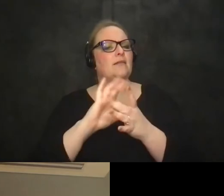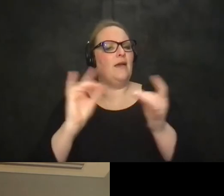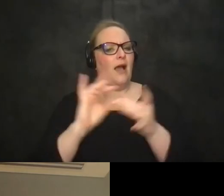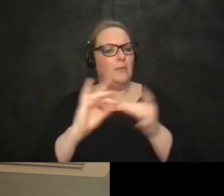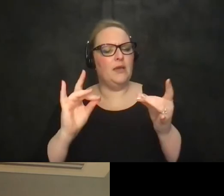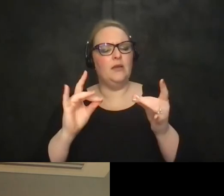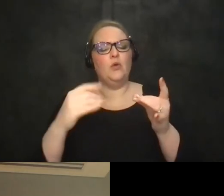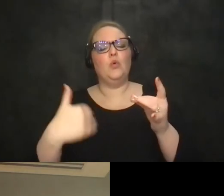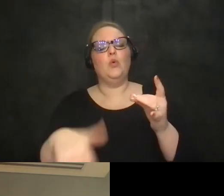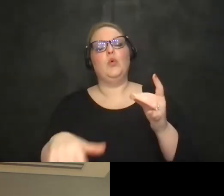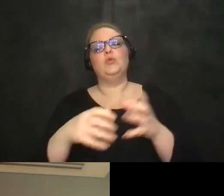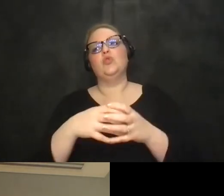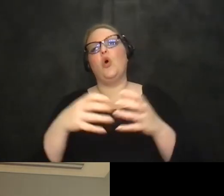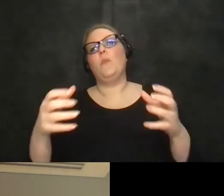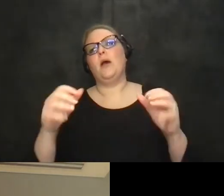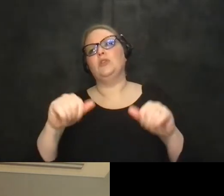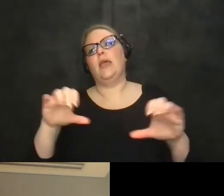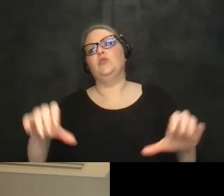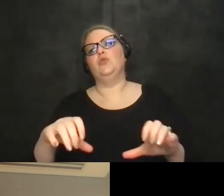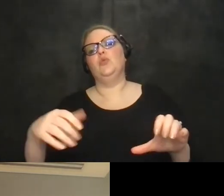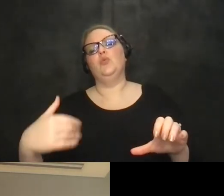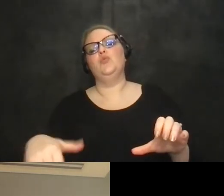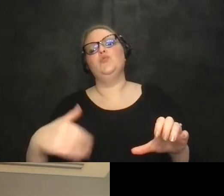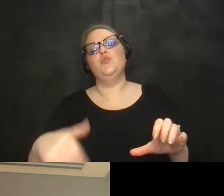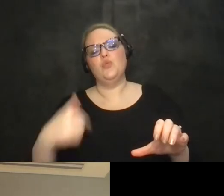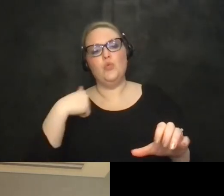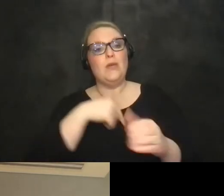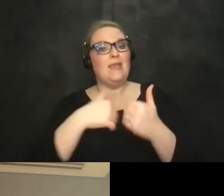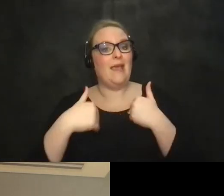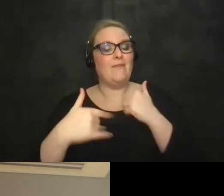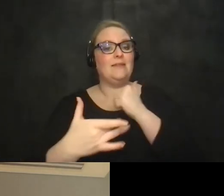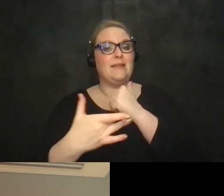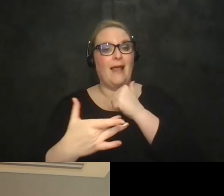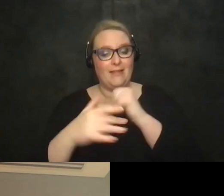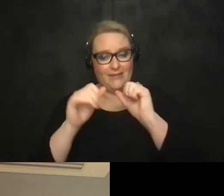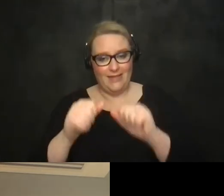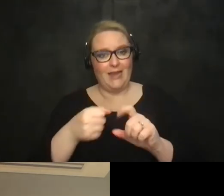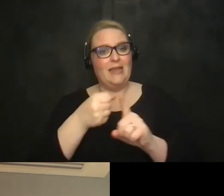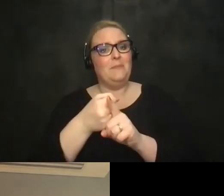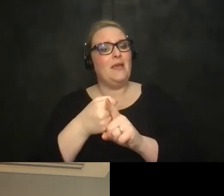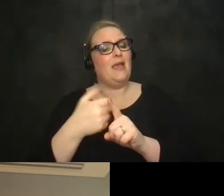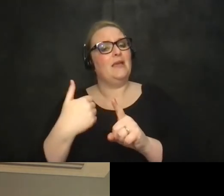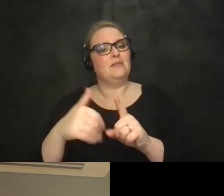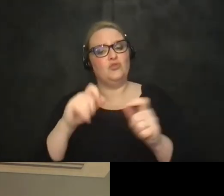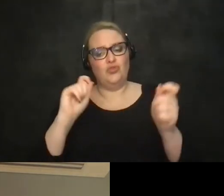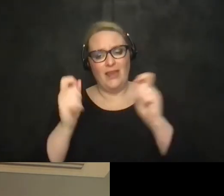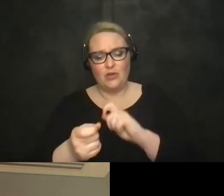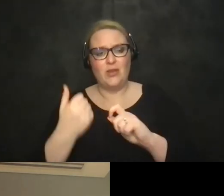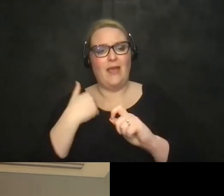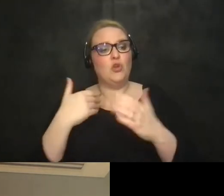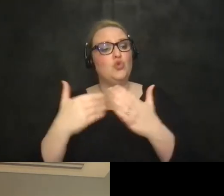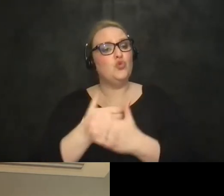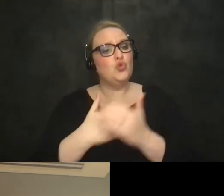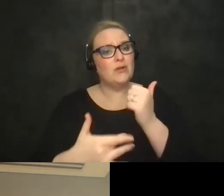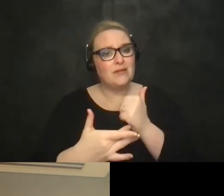so much that is possible we have the technologies that can make a difference we have emerging technologies artificial